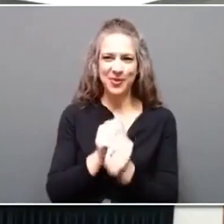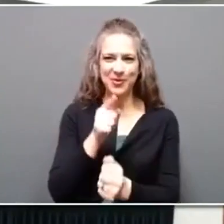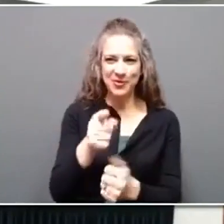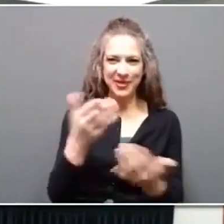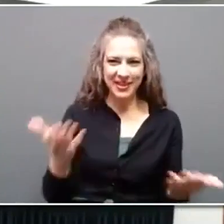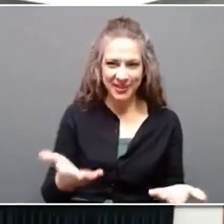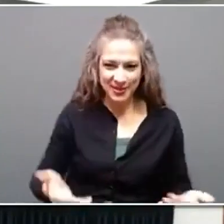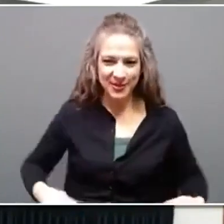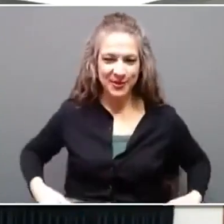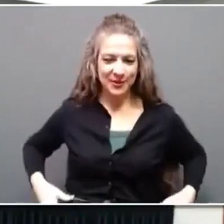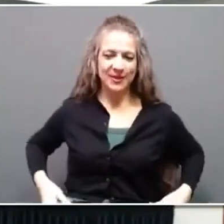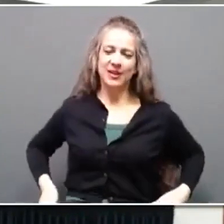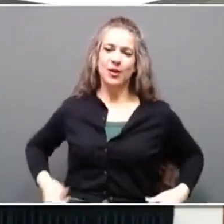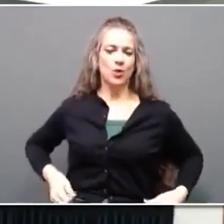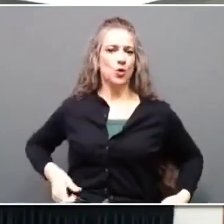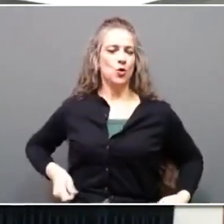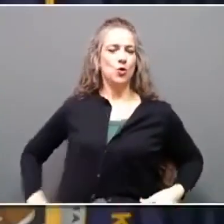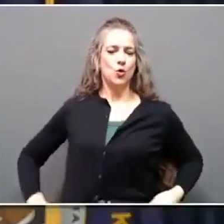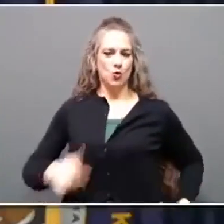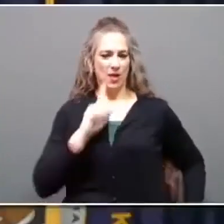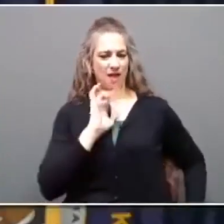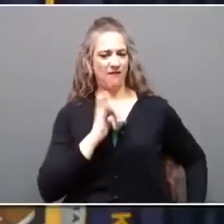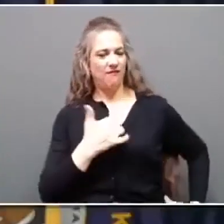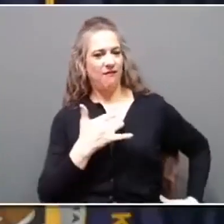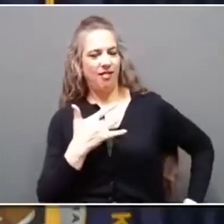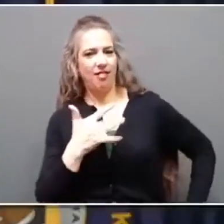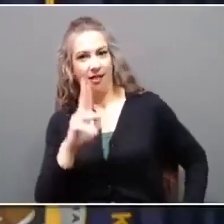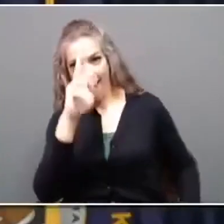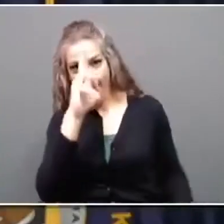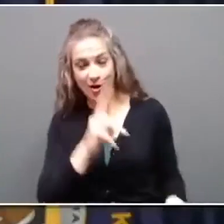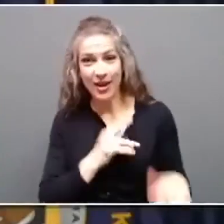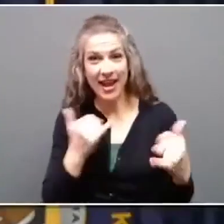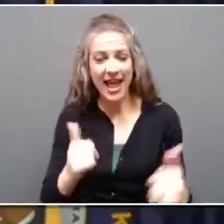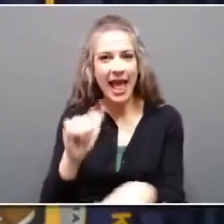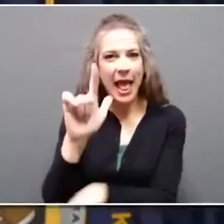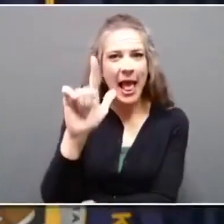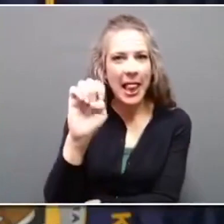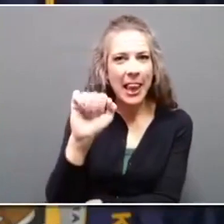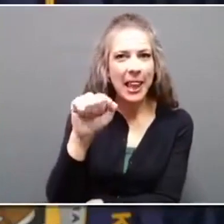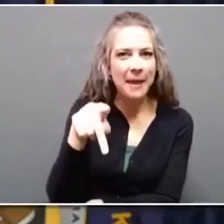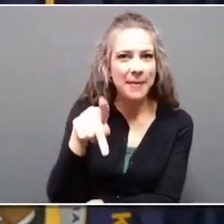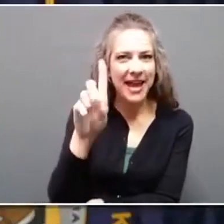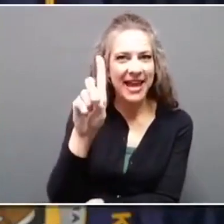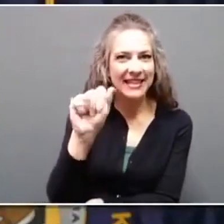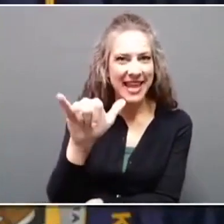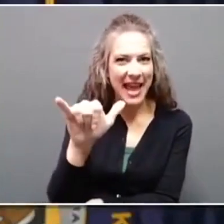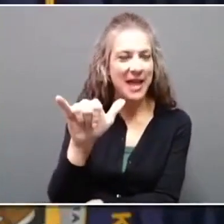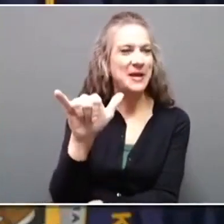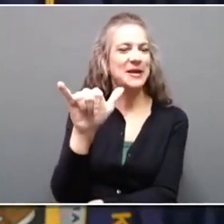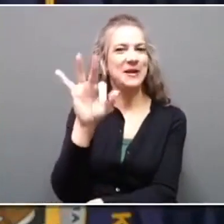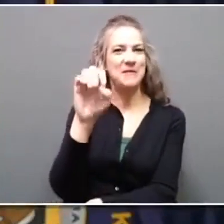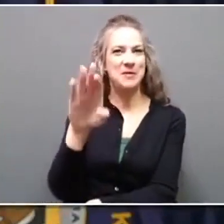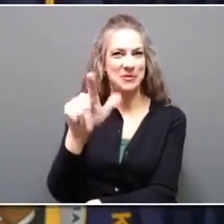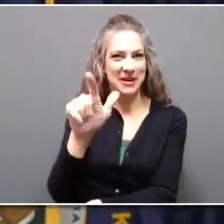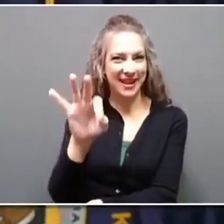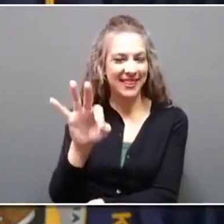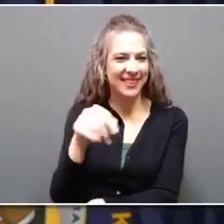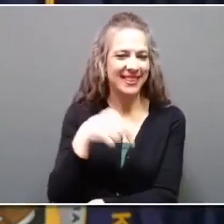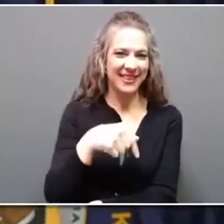And it's such an honor. And it's leap day, which is always exciting. And this morning, I was told it's the